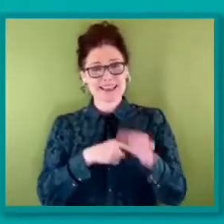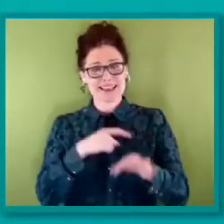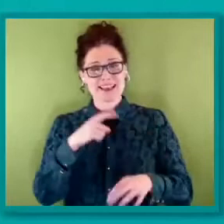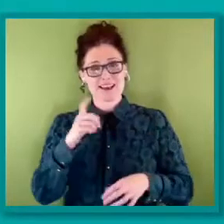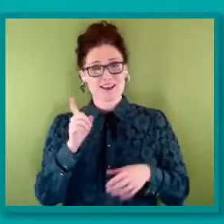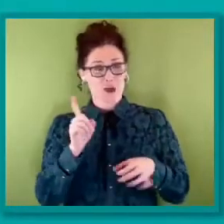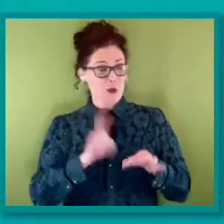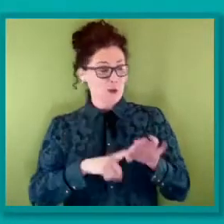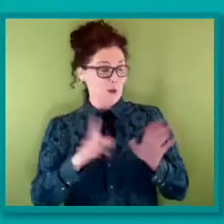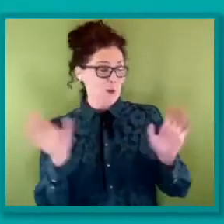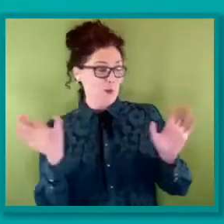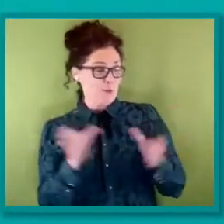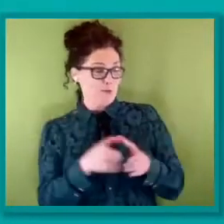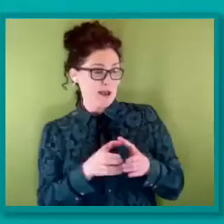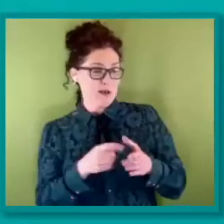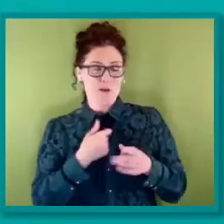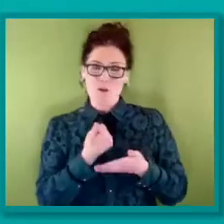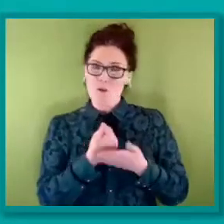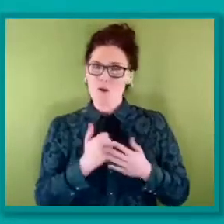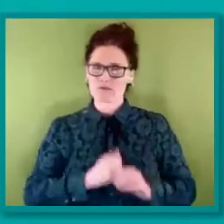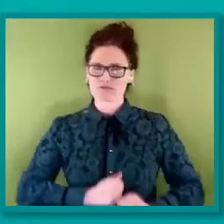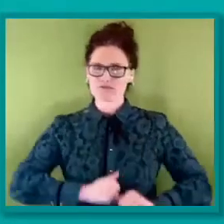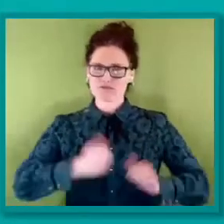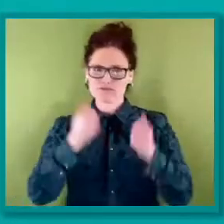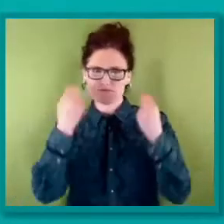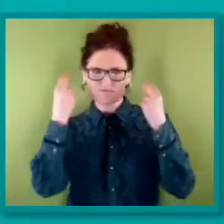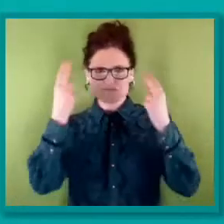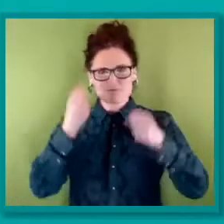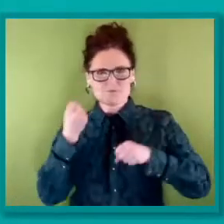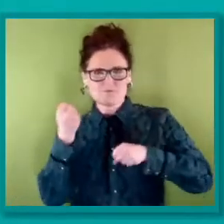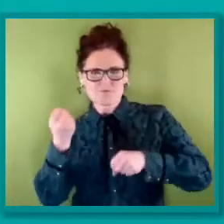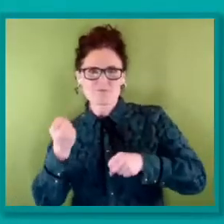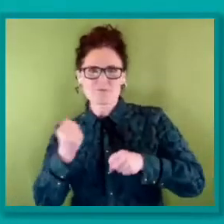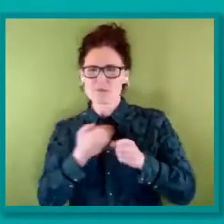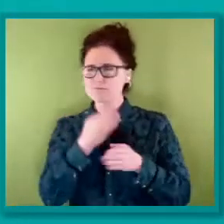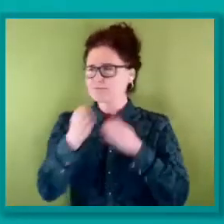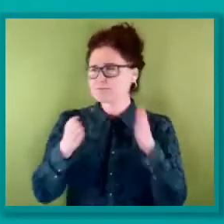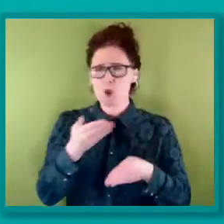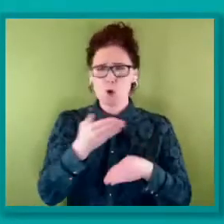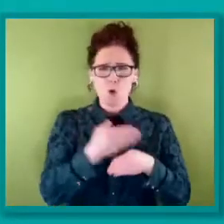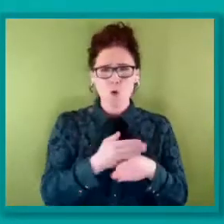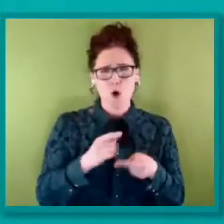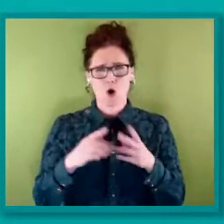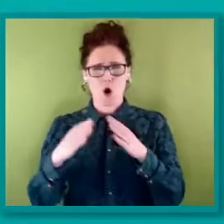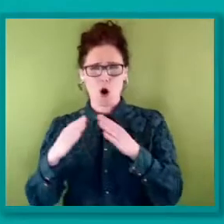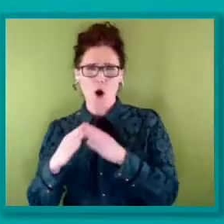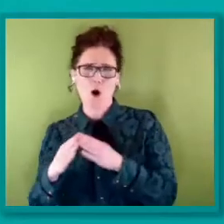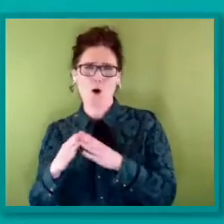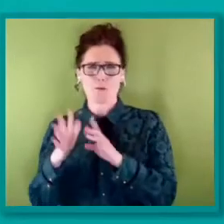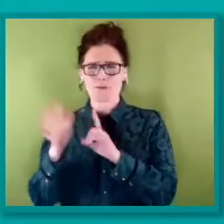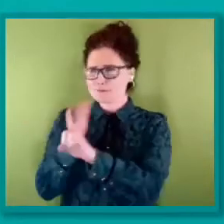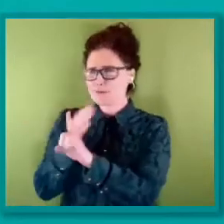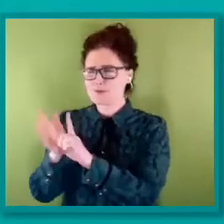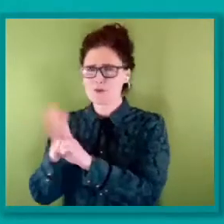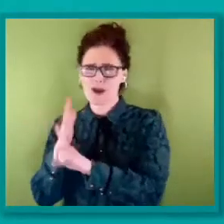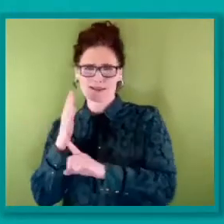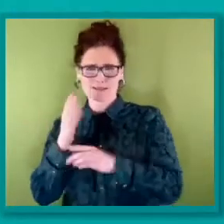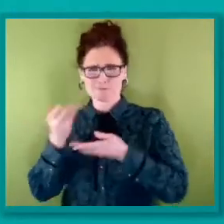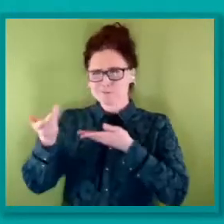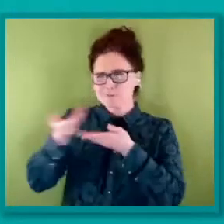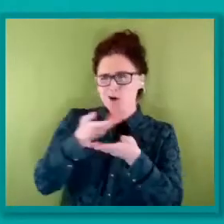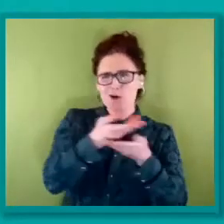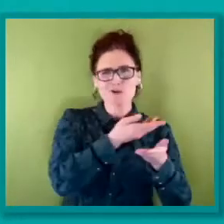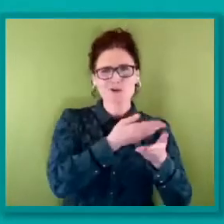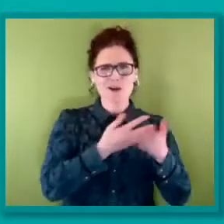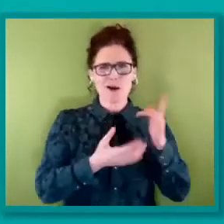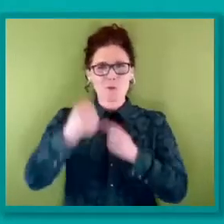communities, our workplaces, we are persuading, negotiating, campaigning, winning. And I think with the fights ahead, we need to keep working together